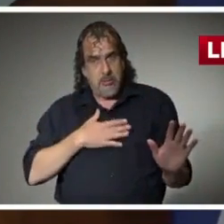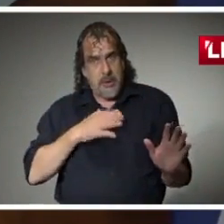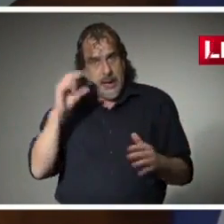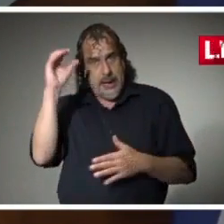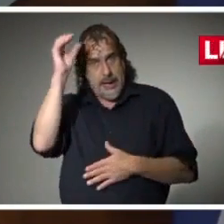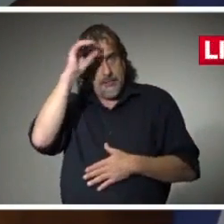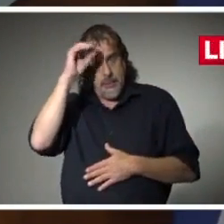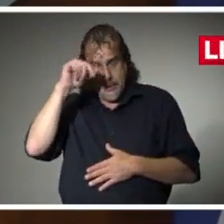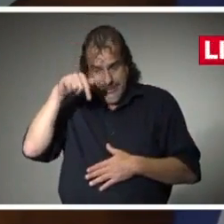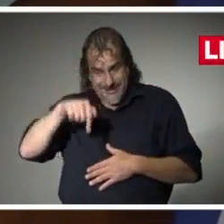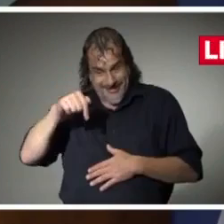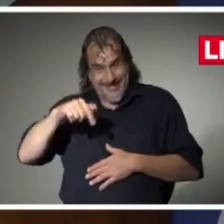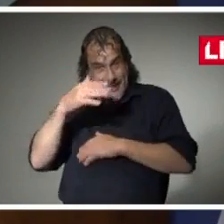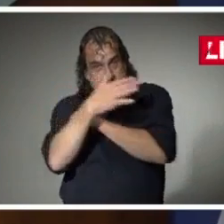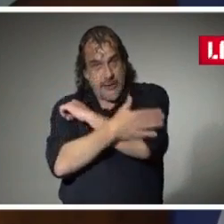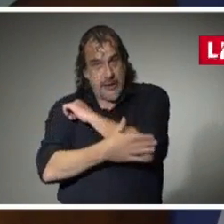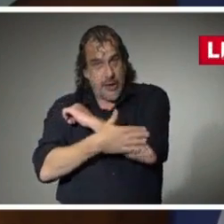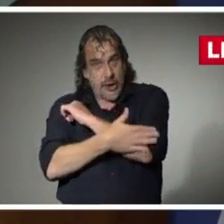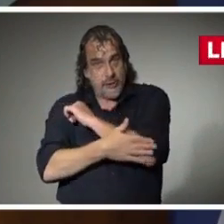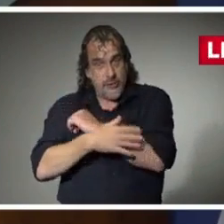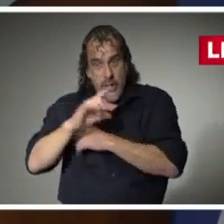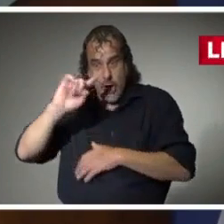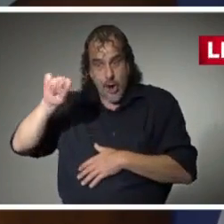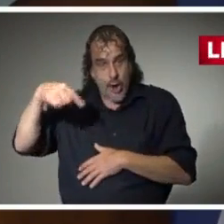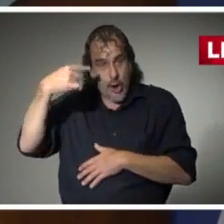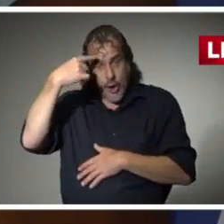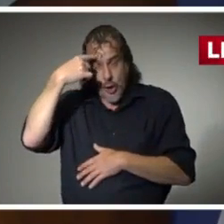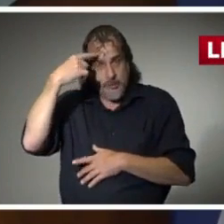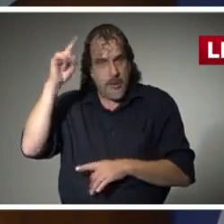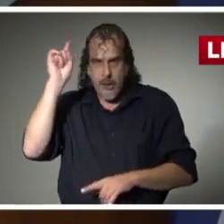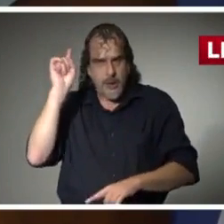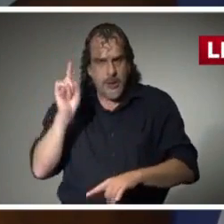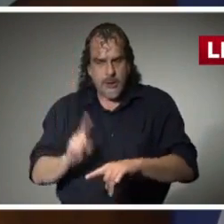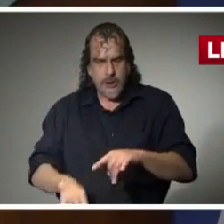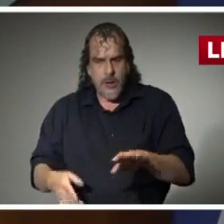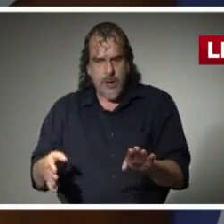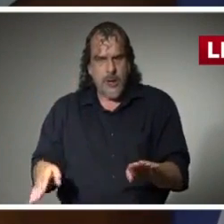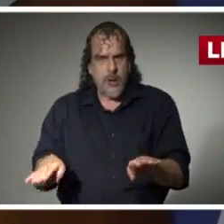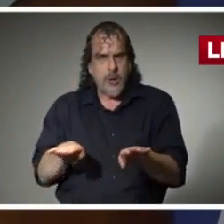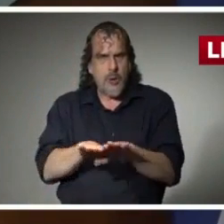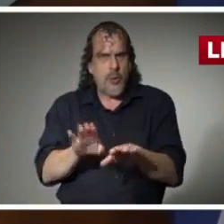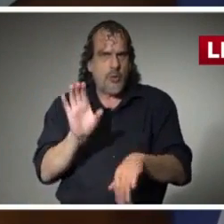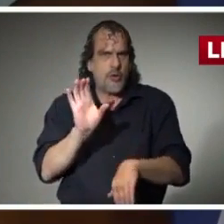our country, the government cannot close churches.